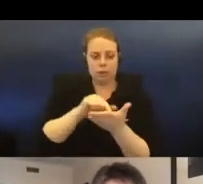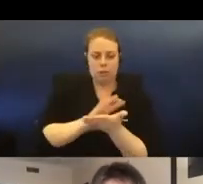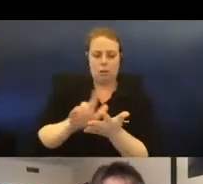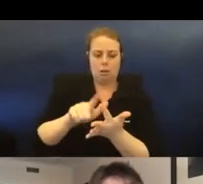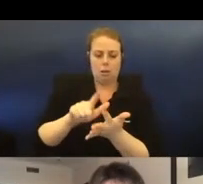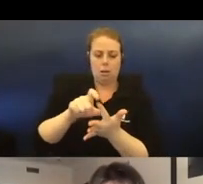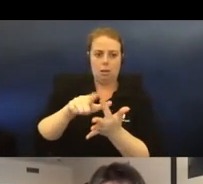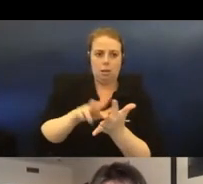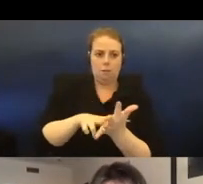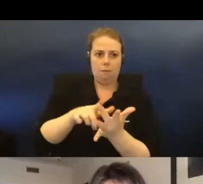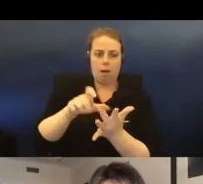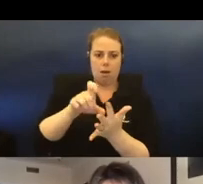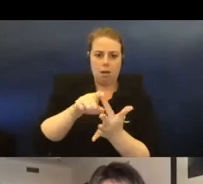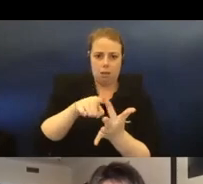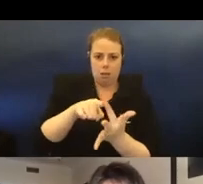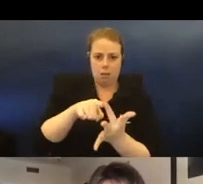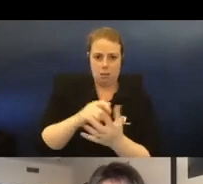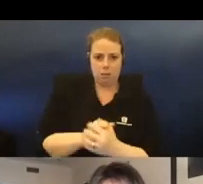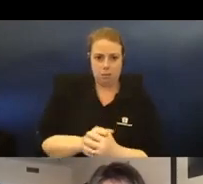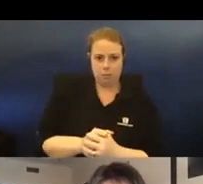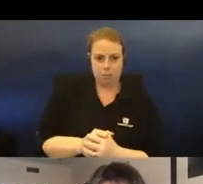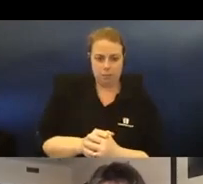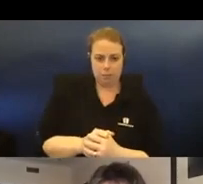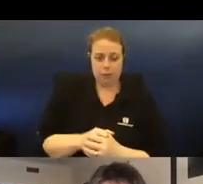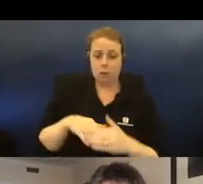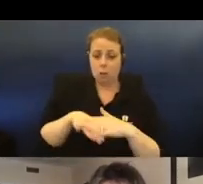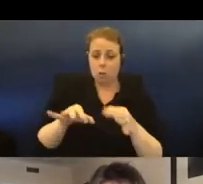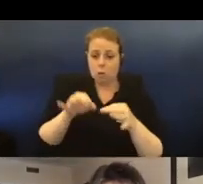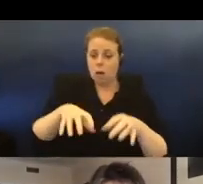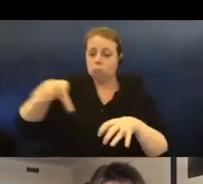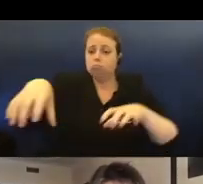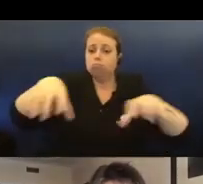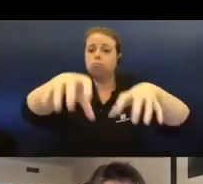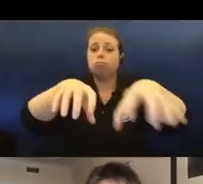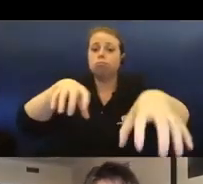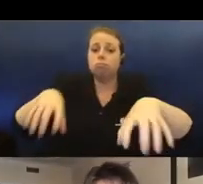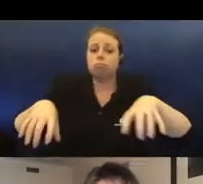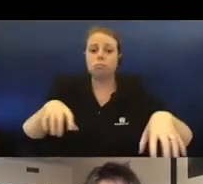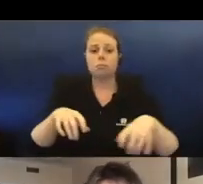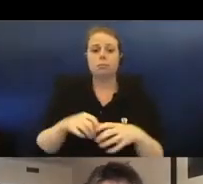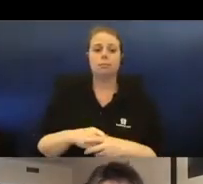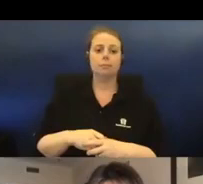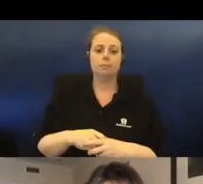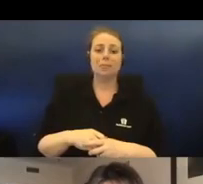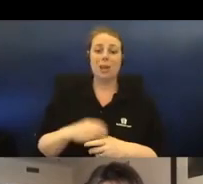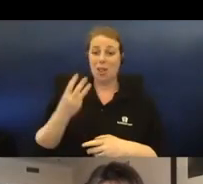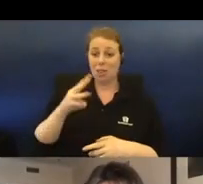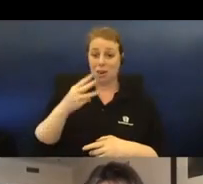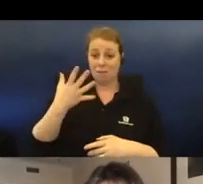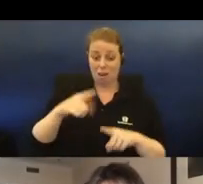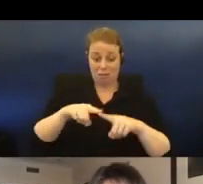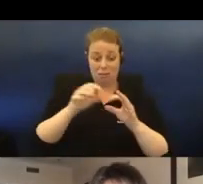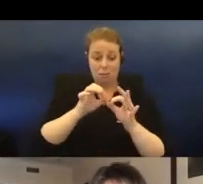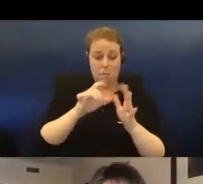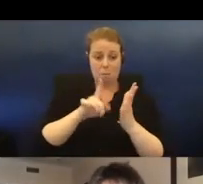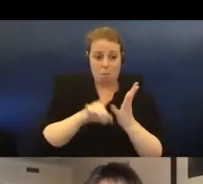Breaking up and dispersing the installation around the garden and each gallery space, I placed these 35 Bollards in the entrances